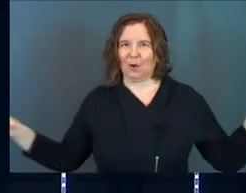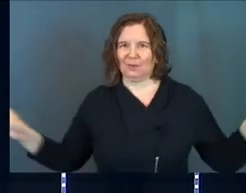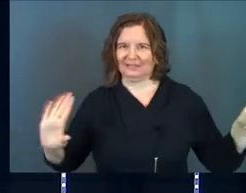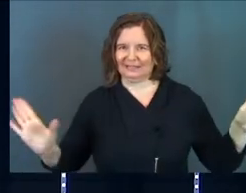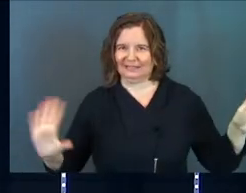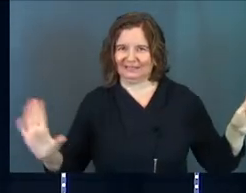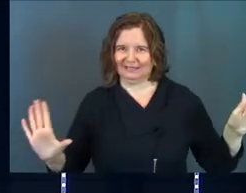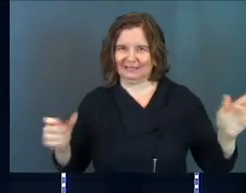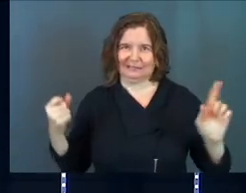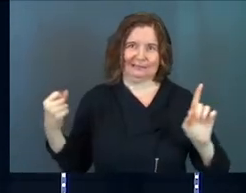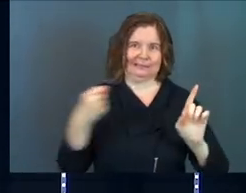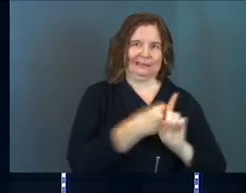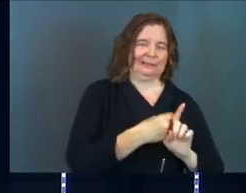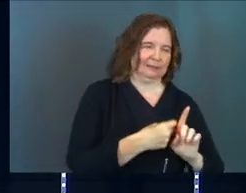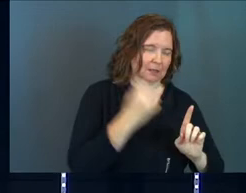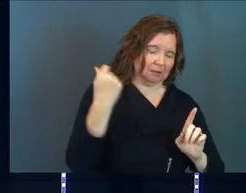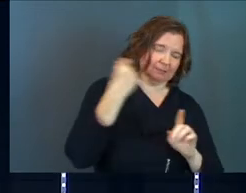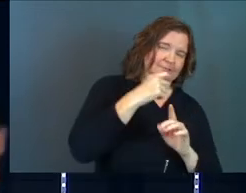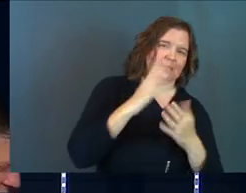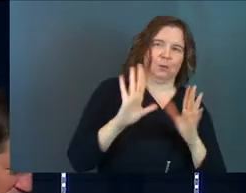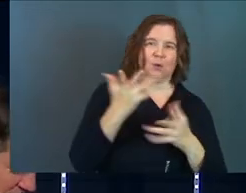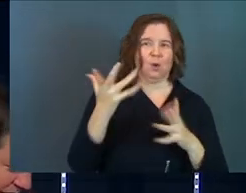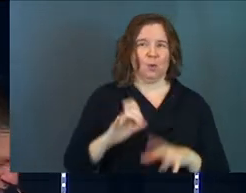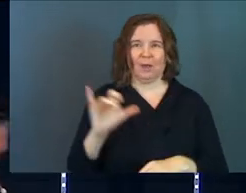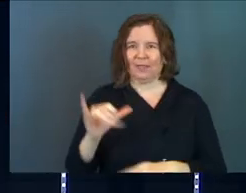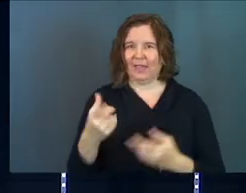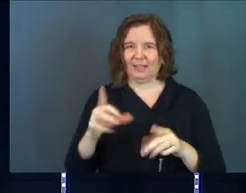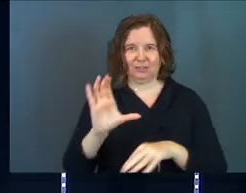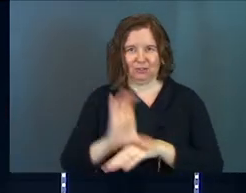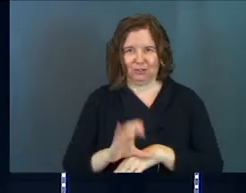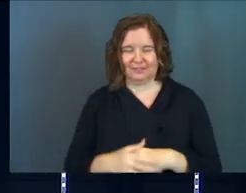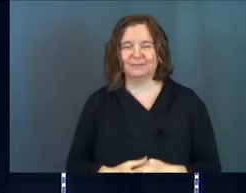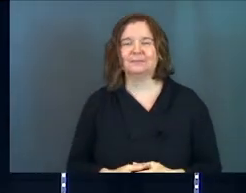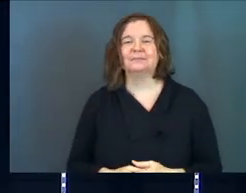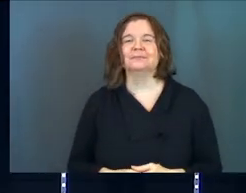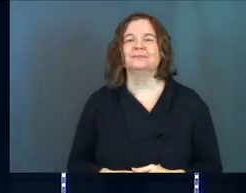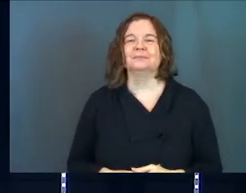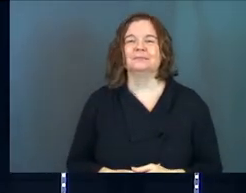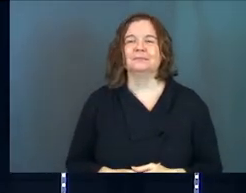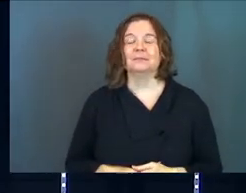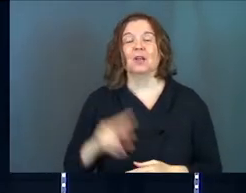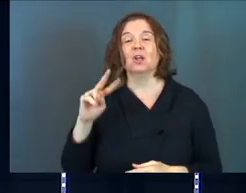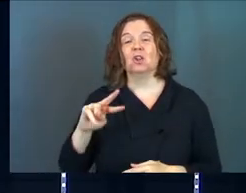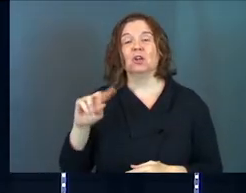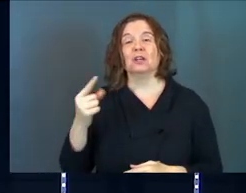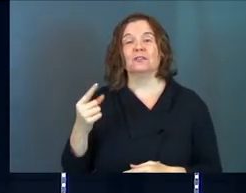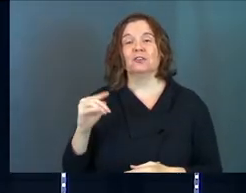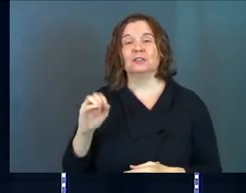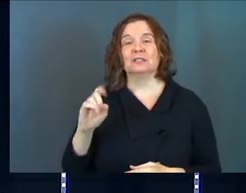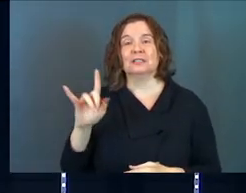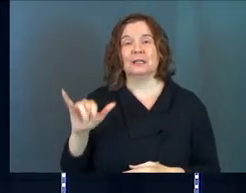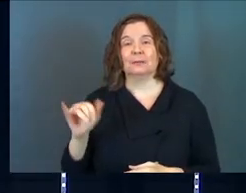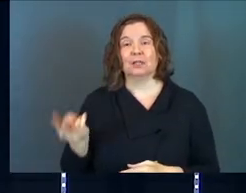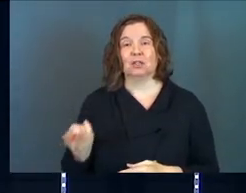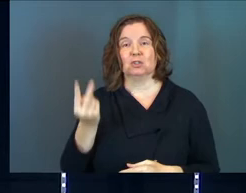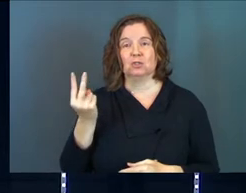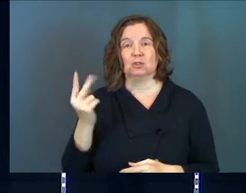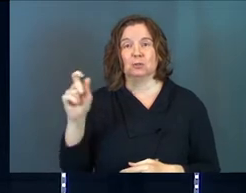way, amen? You're gonna punch somebody and we do not want that in church. Look at 1 Timothy 2.8.